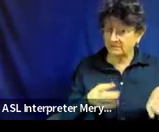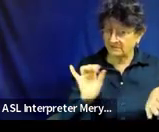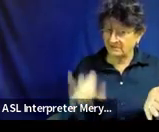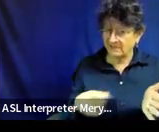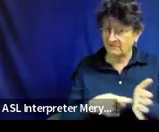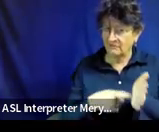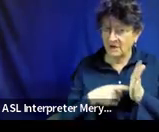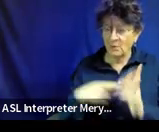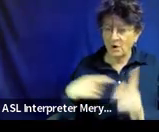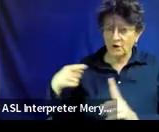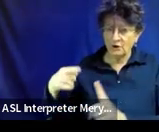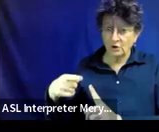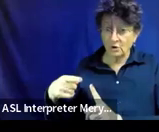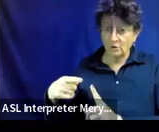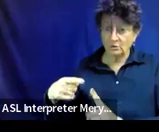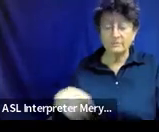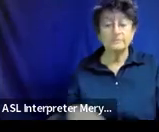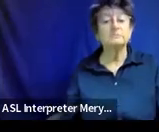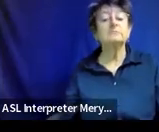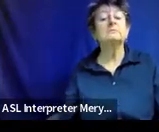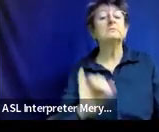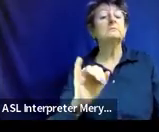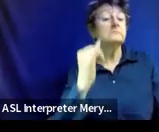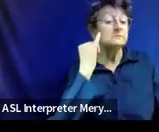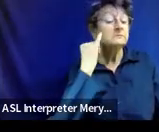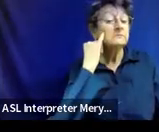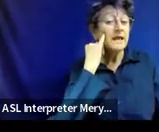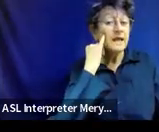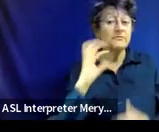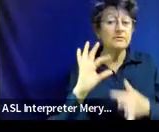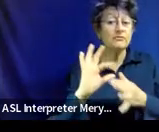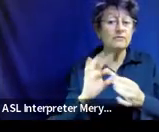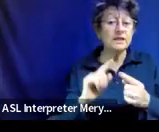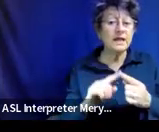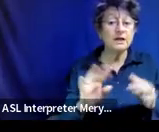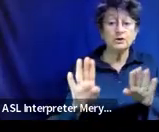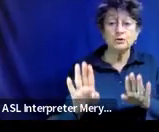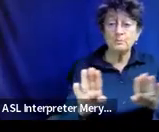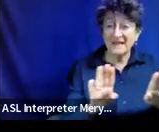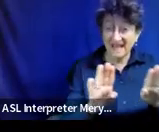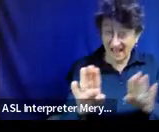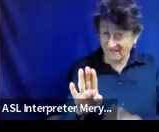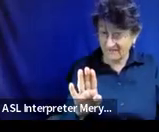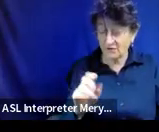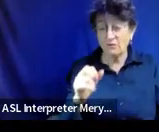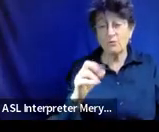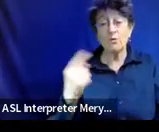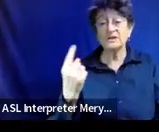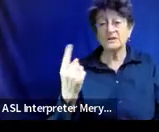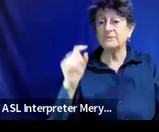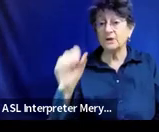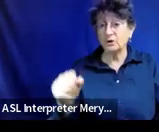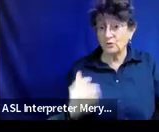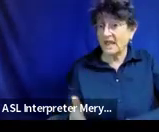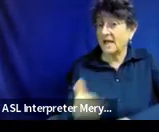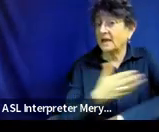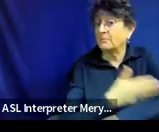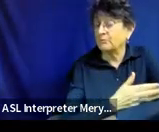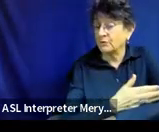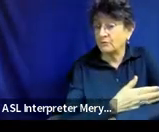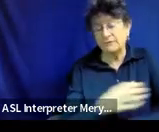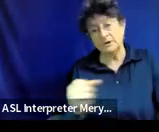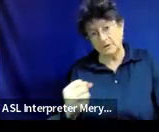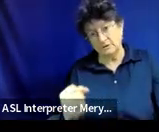If it is related to behavior or something that you can improve, if it's a goal where you're just,